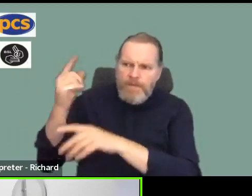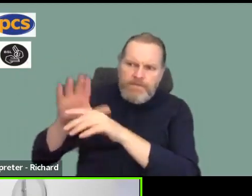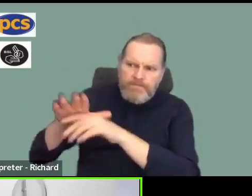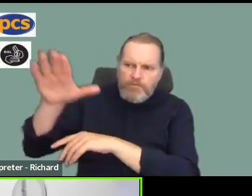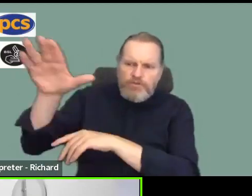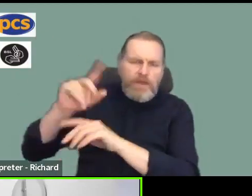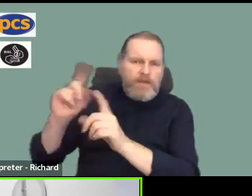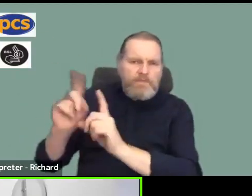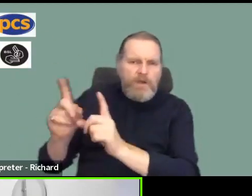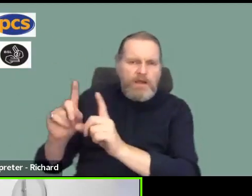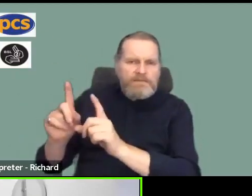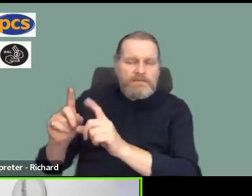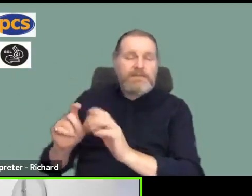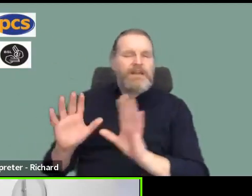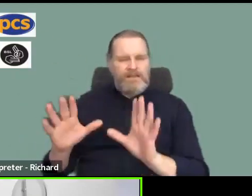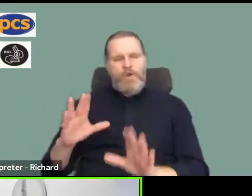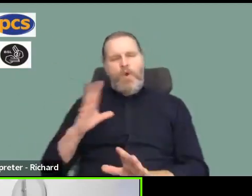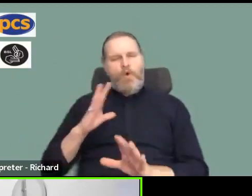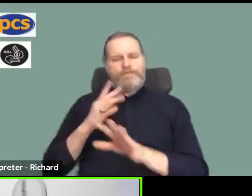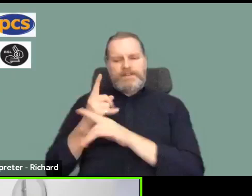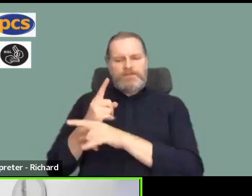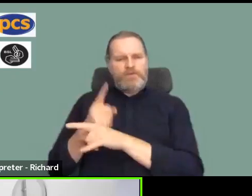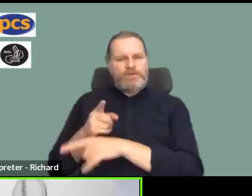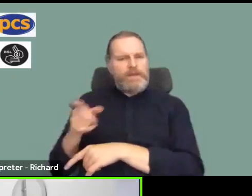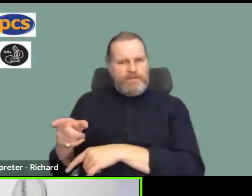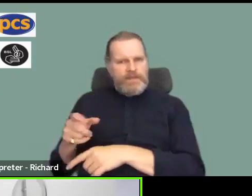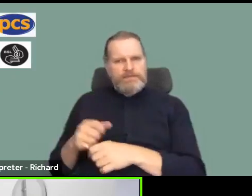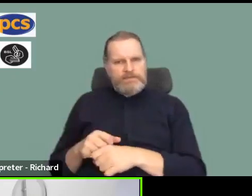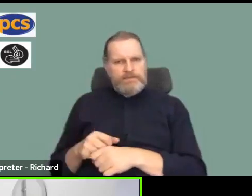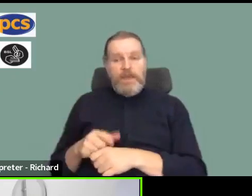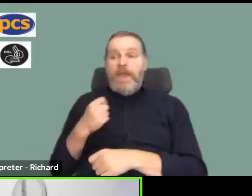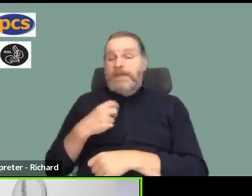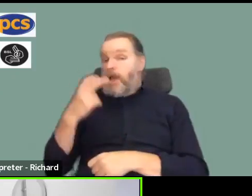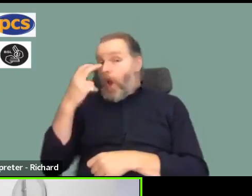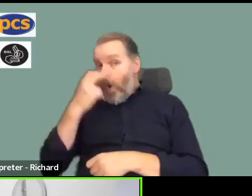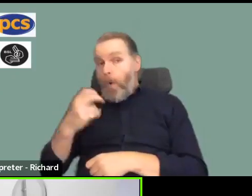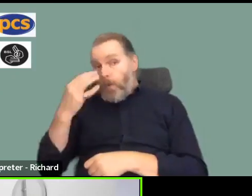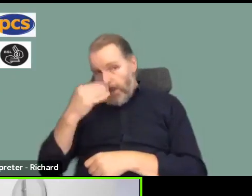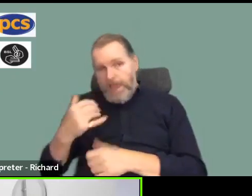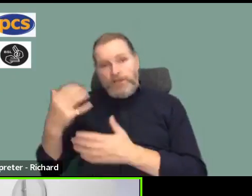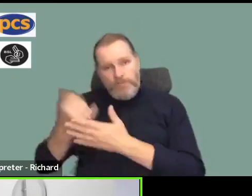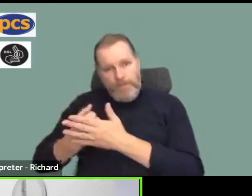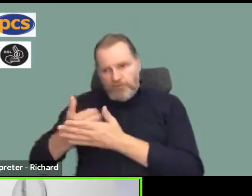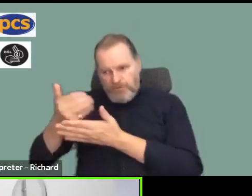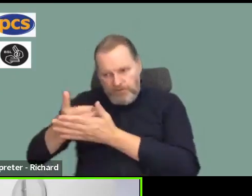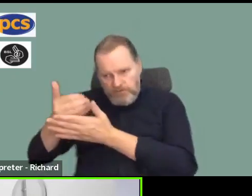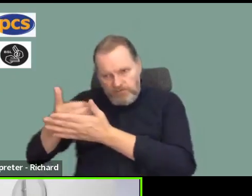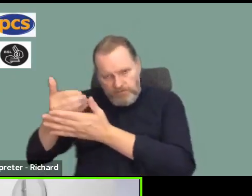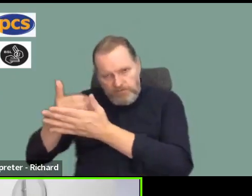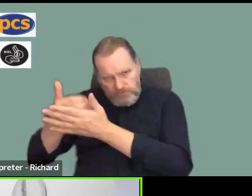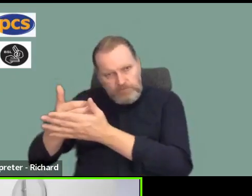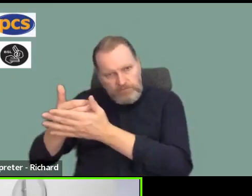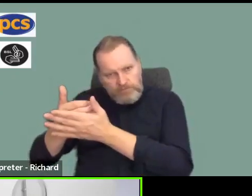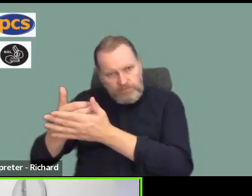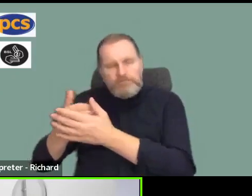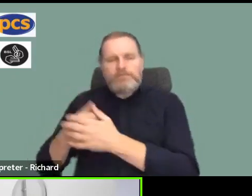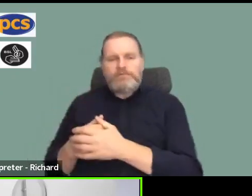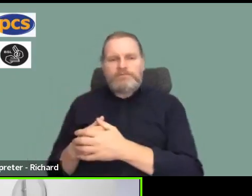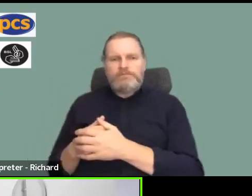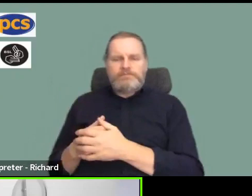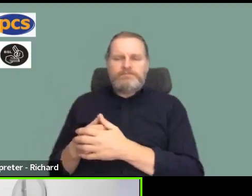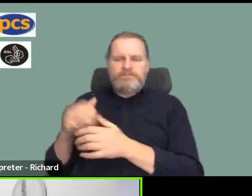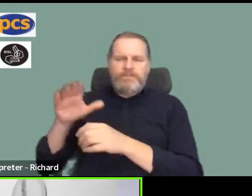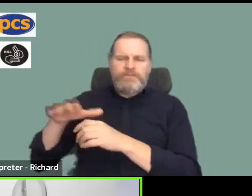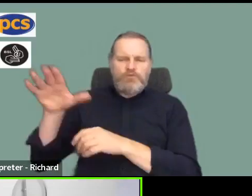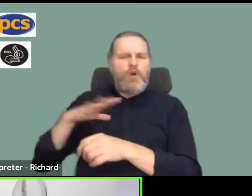just about pay, clearly the pensions and the job cuts as well. Adalia, I am an interim and I'm not even sure